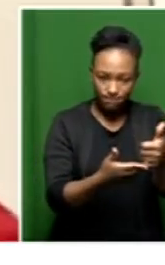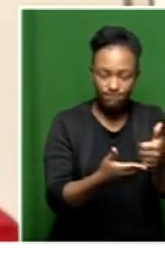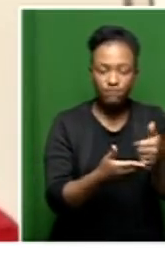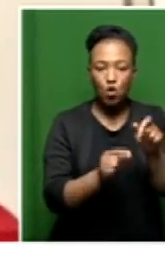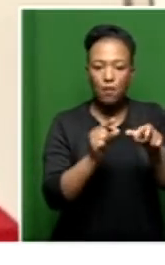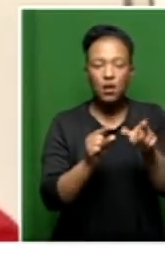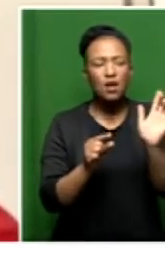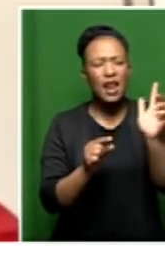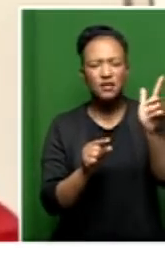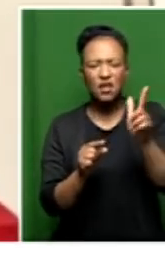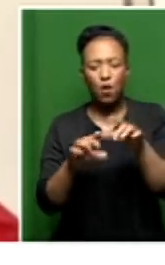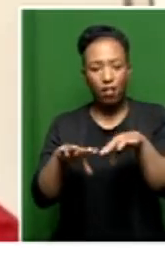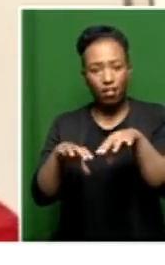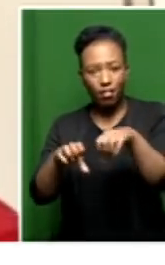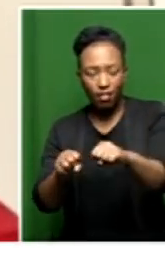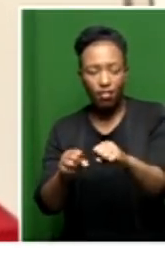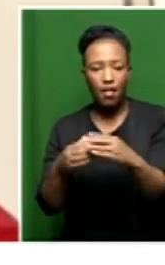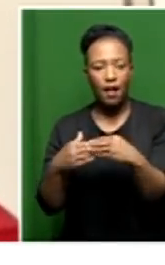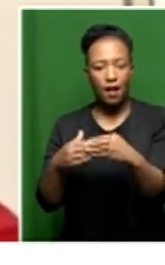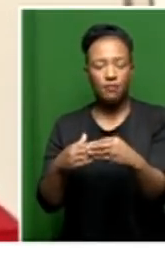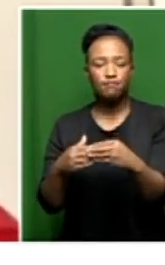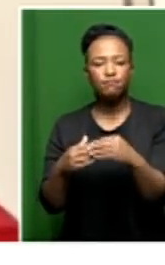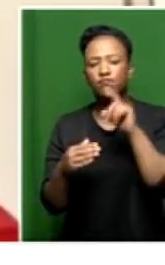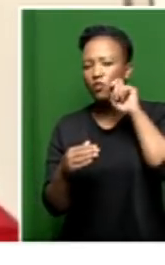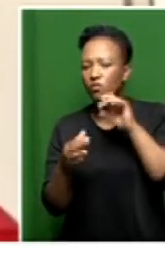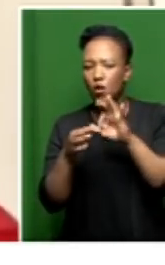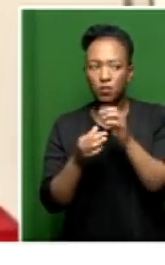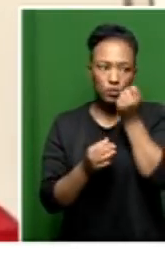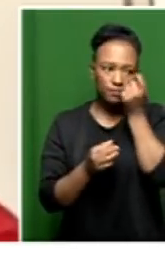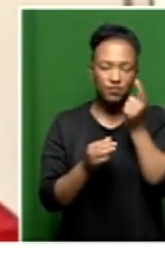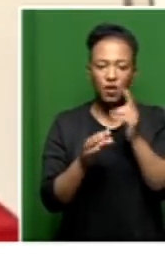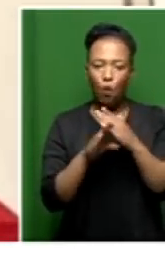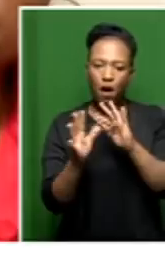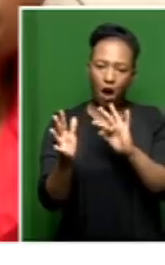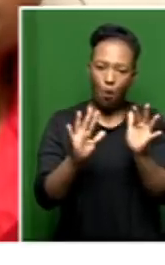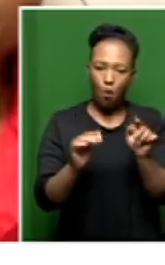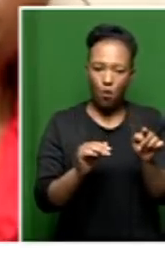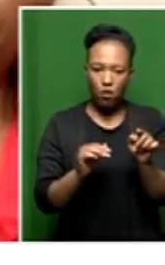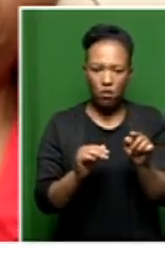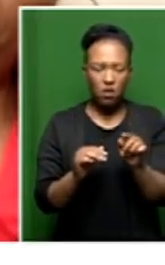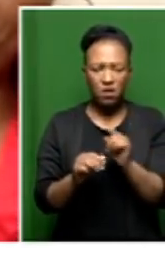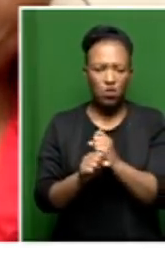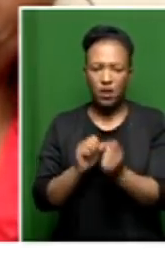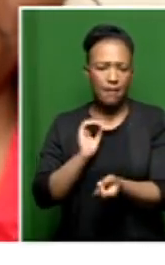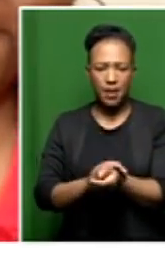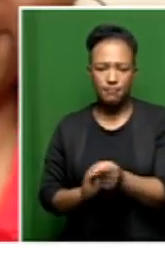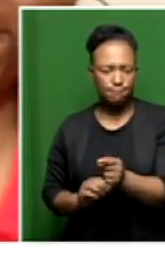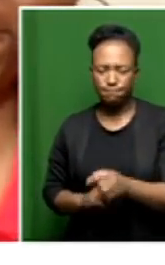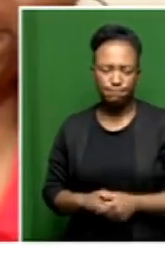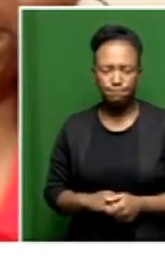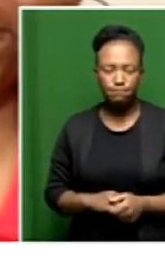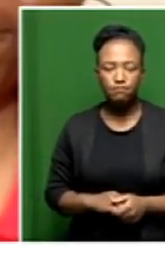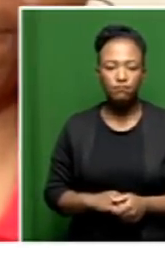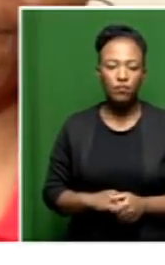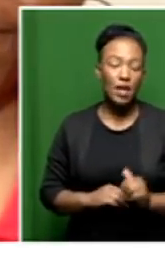expected to run this facility to understand the ins and outs of running a facility. That's not what has happened here, Ms. Mklongo, because